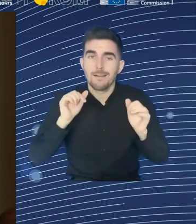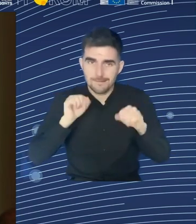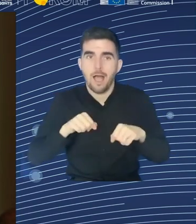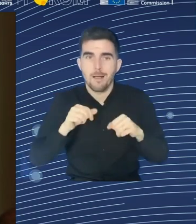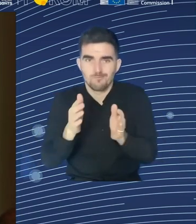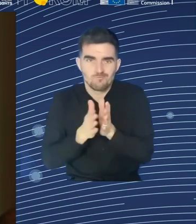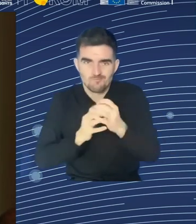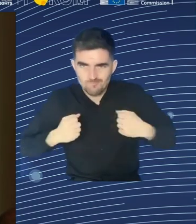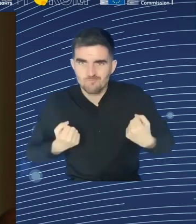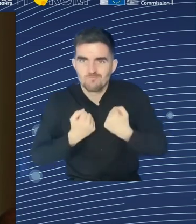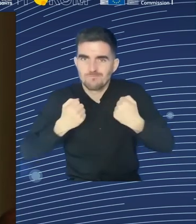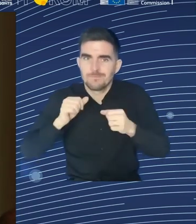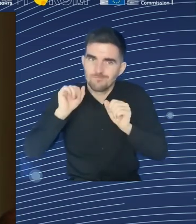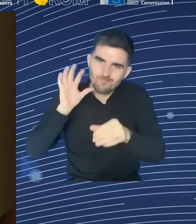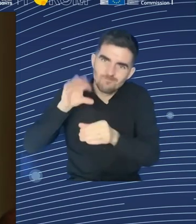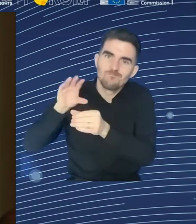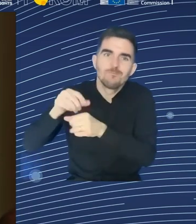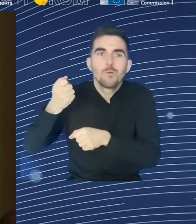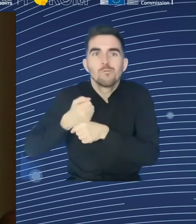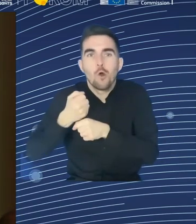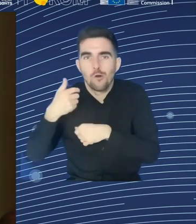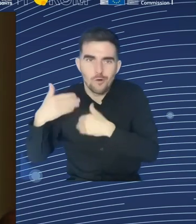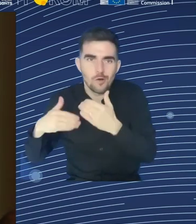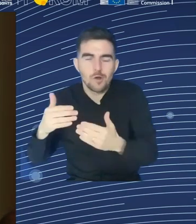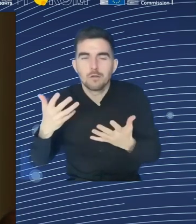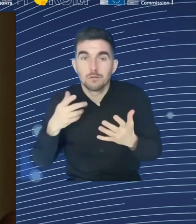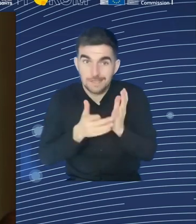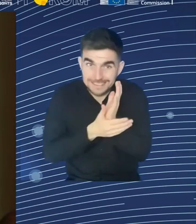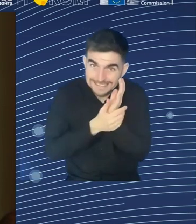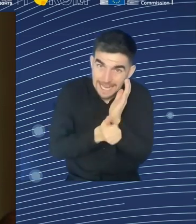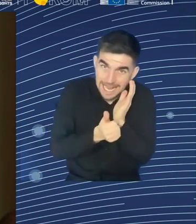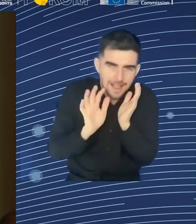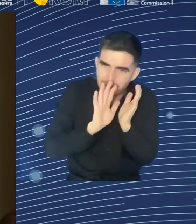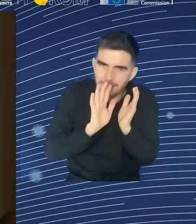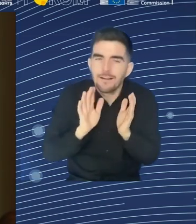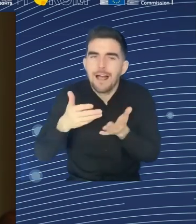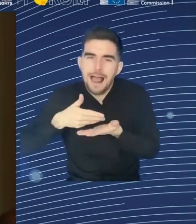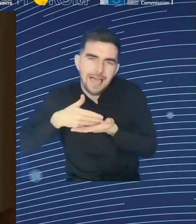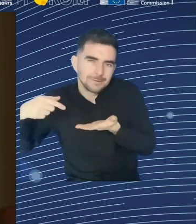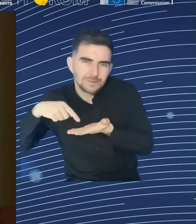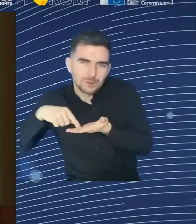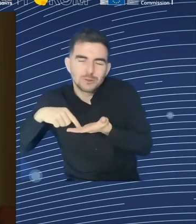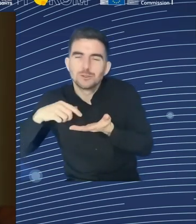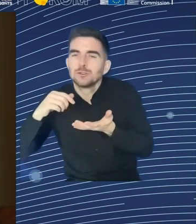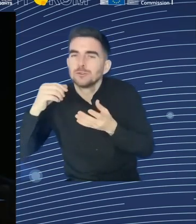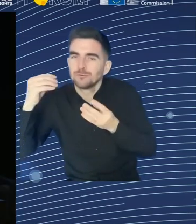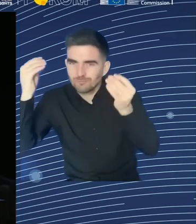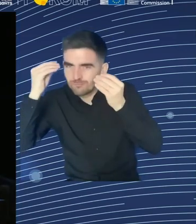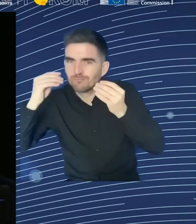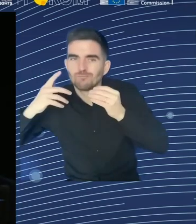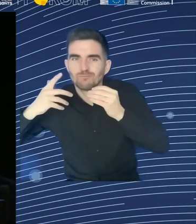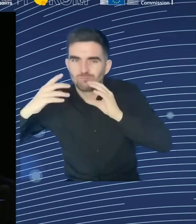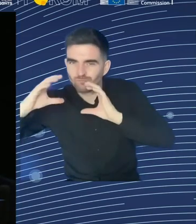to have people that come to us, not only workers. Thank you. Thank you. Another, an actual